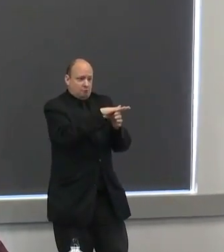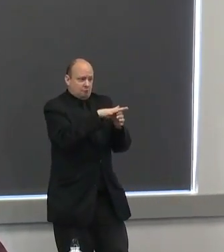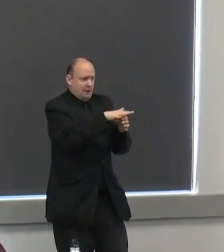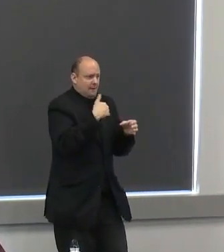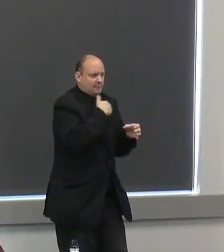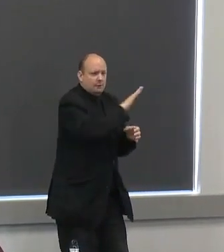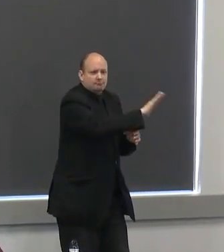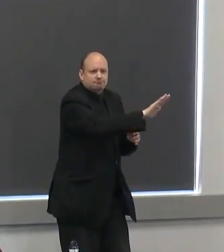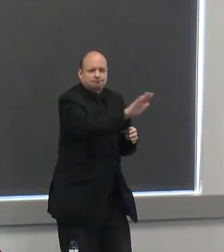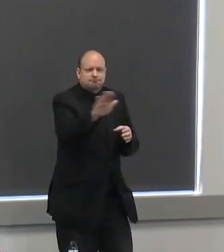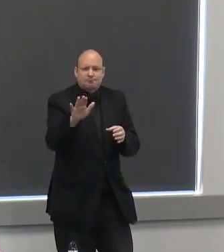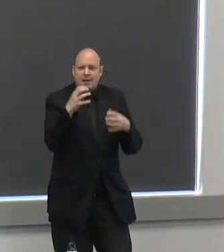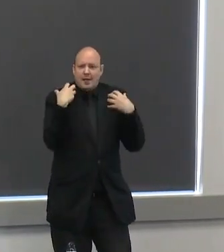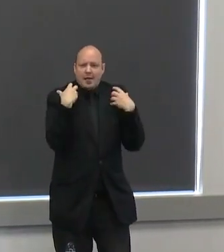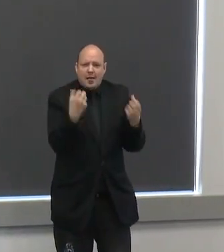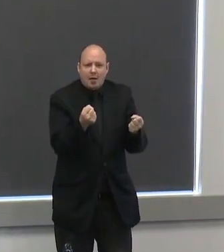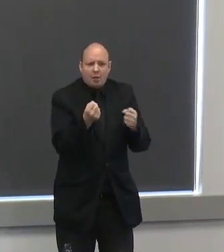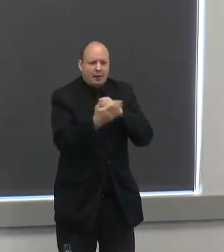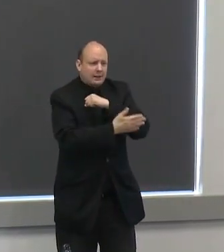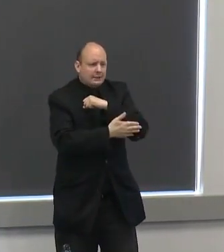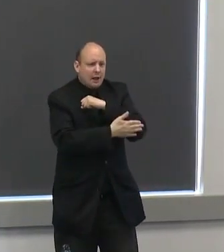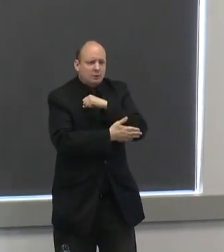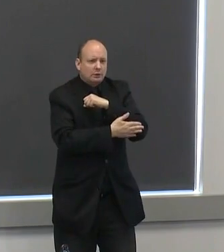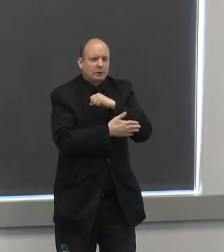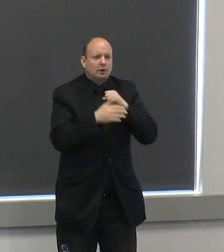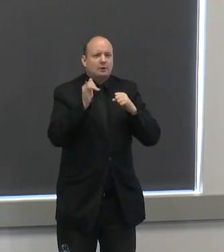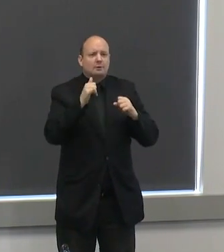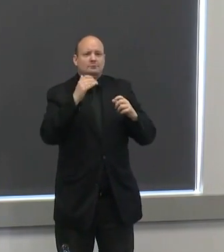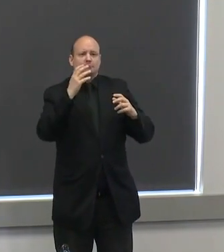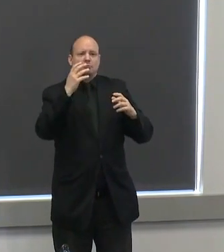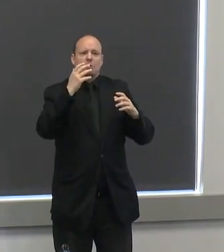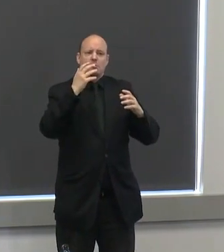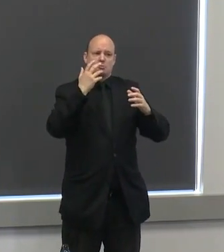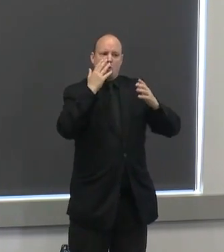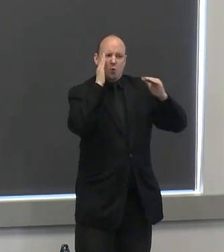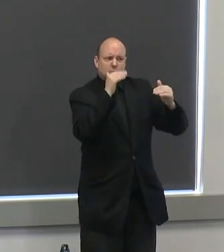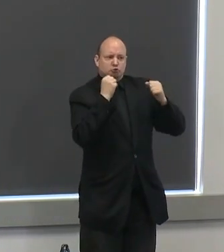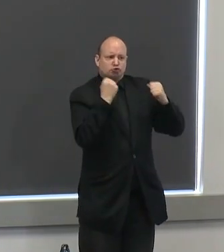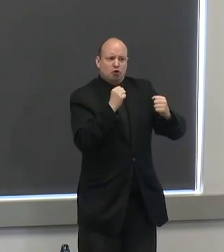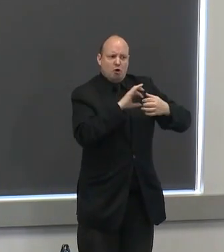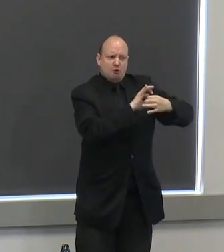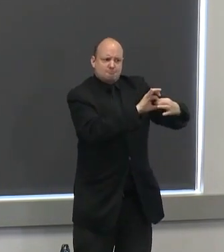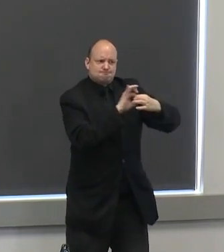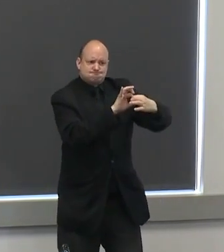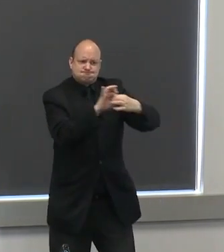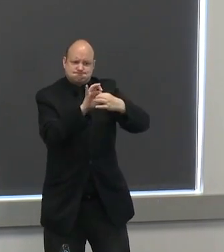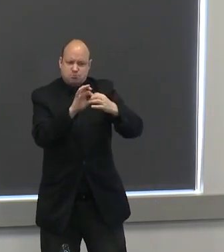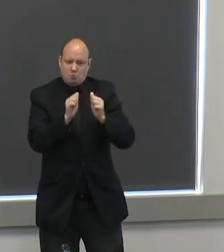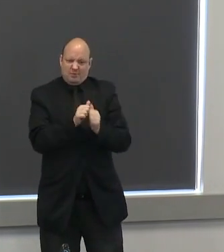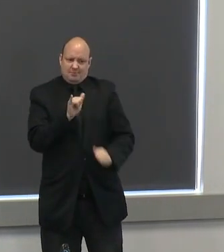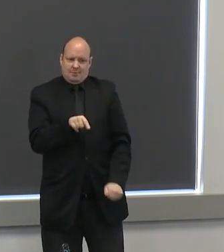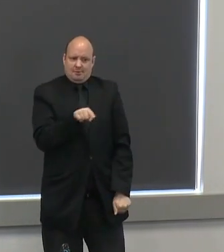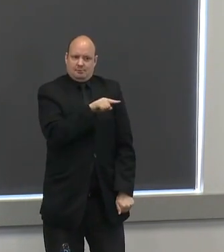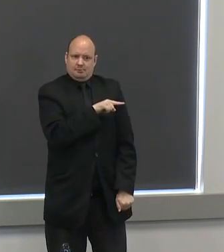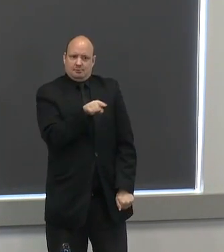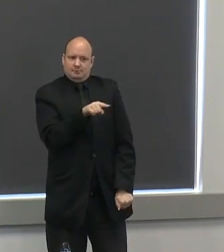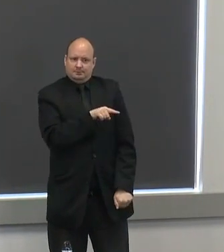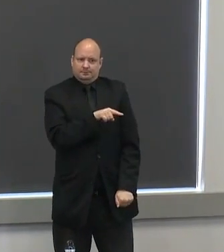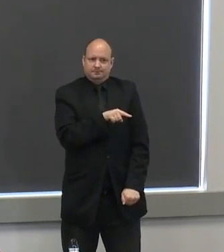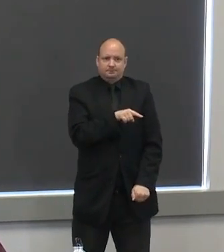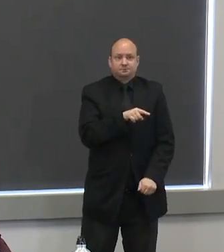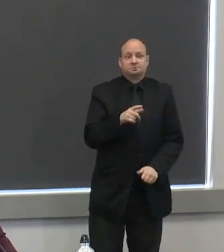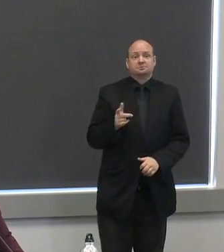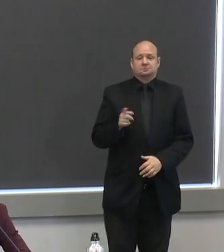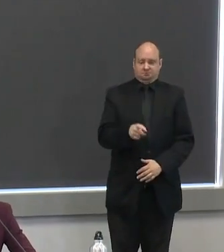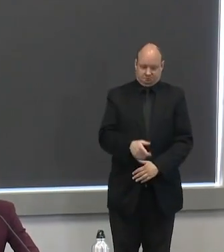in counties around the state and we expect it to be a strong partnership thanks dick uh i think i think we have morgan romero back